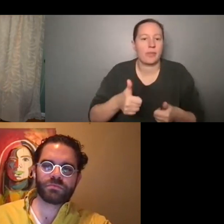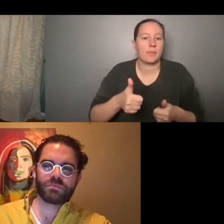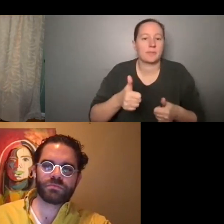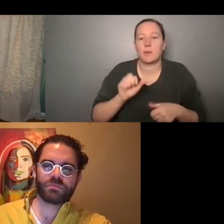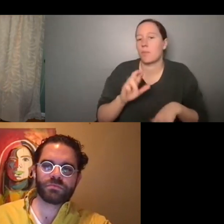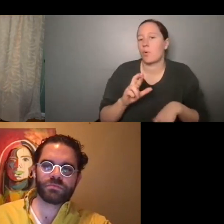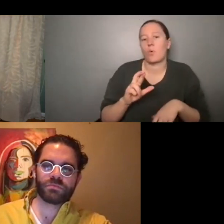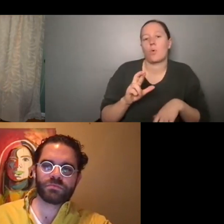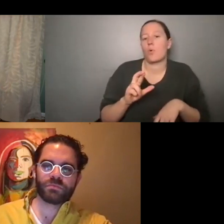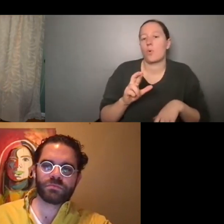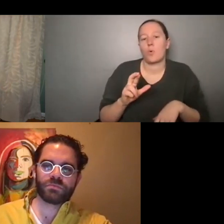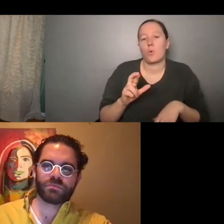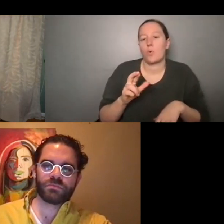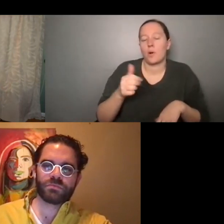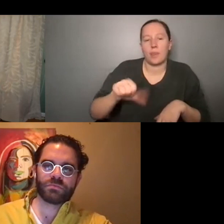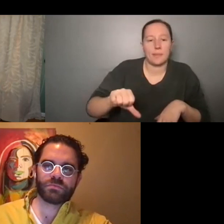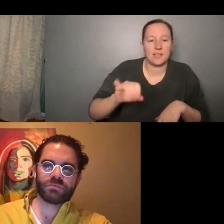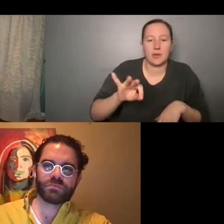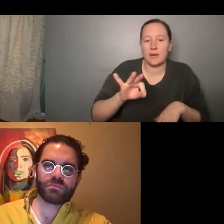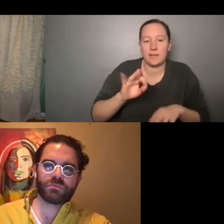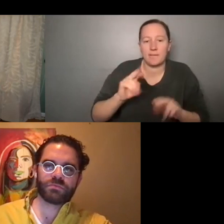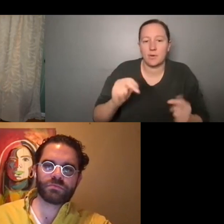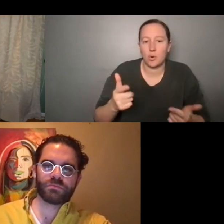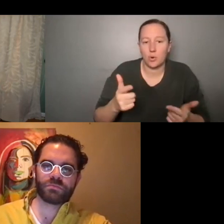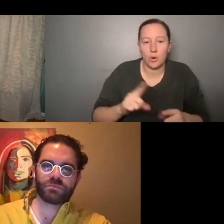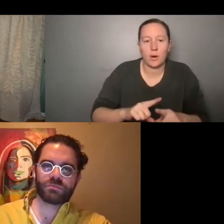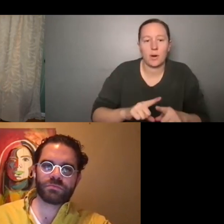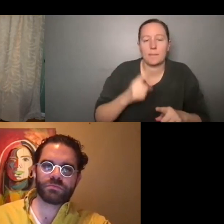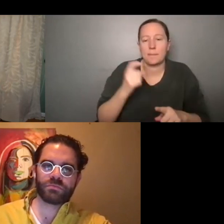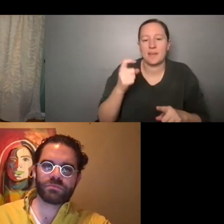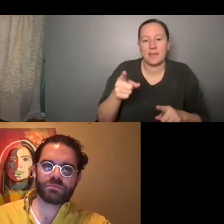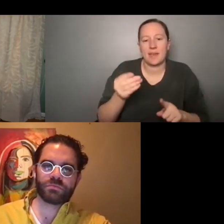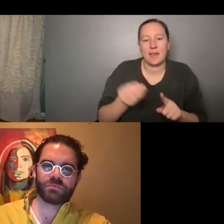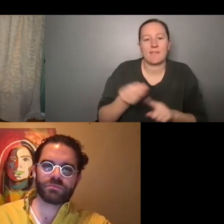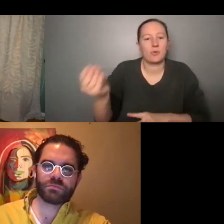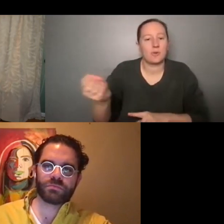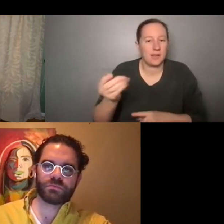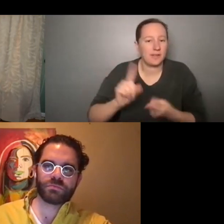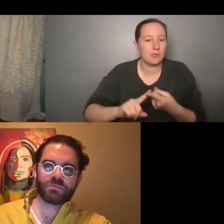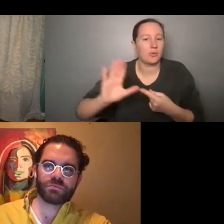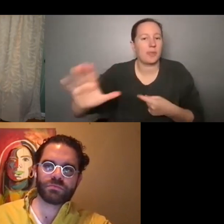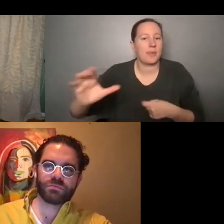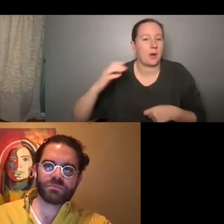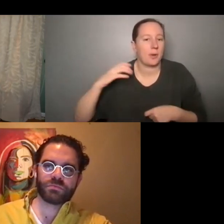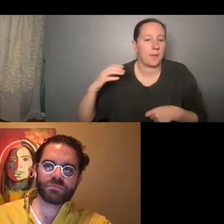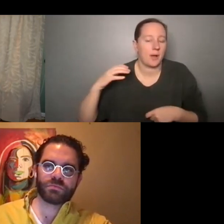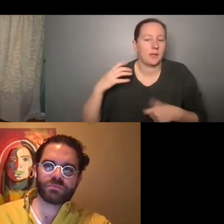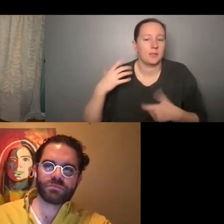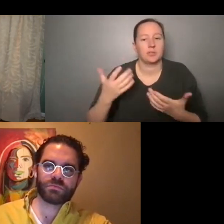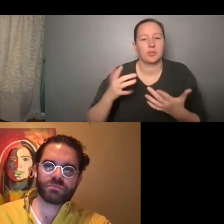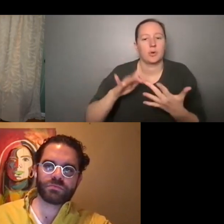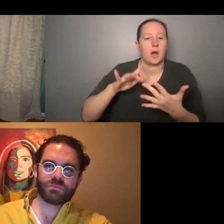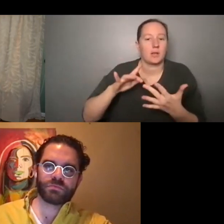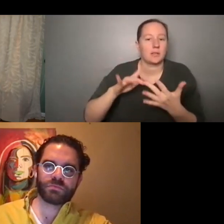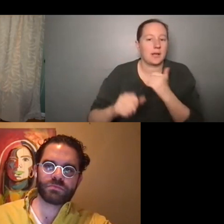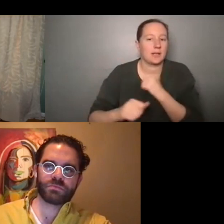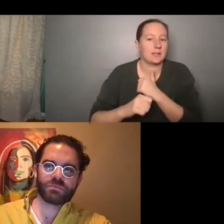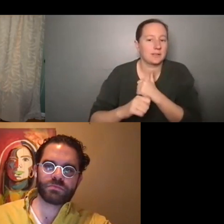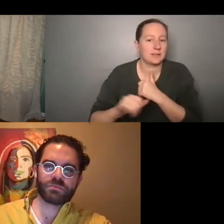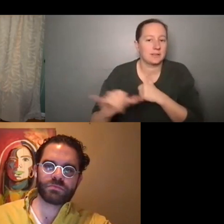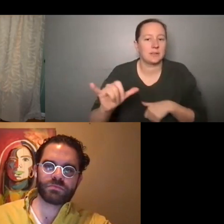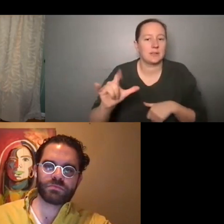your script is bad or good, cause they have to put it on their boss's desk. So like reach out to some of those folks,